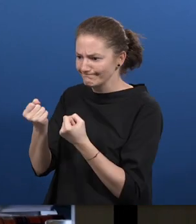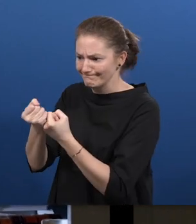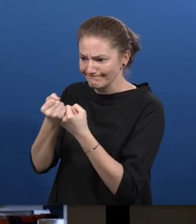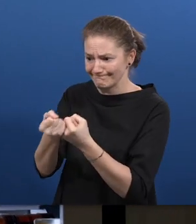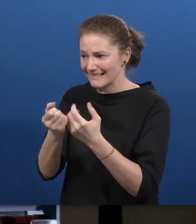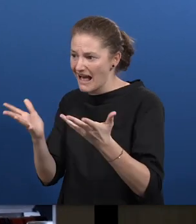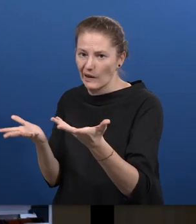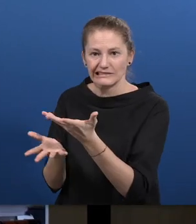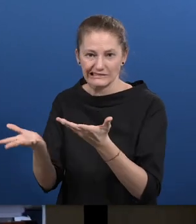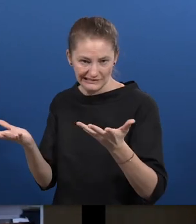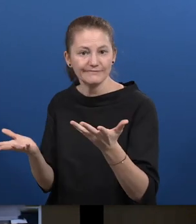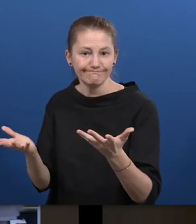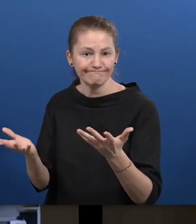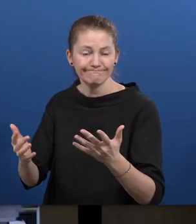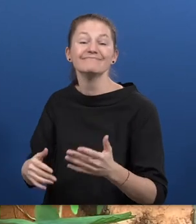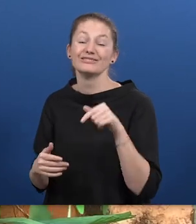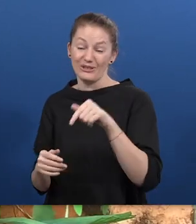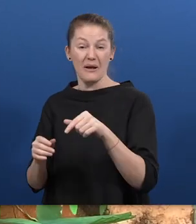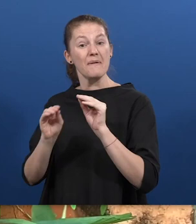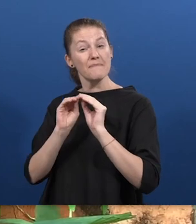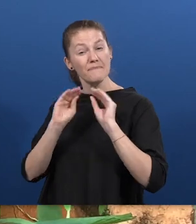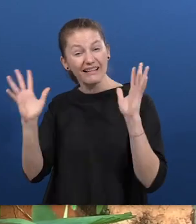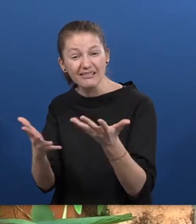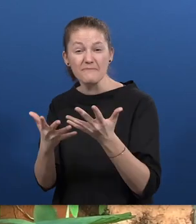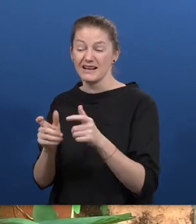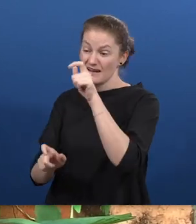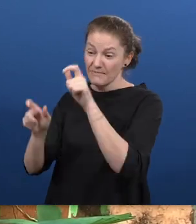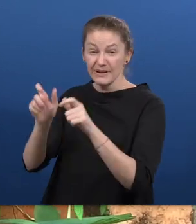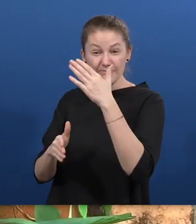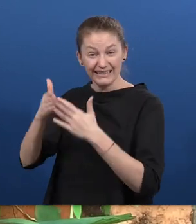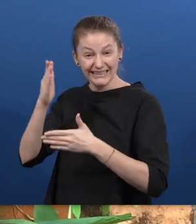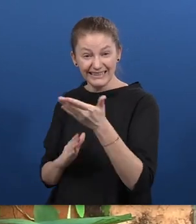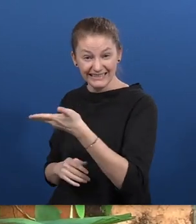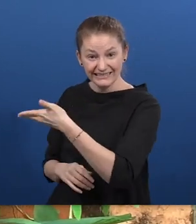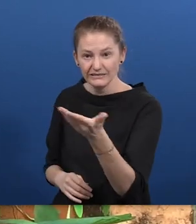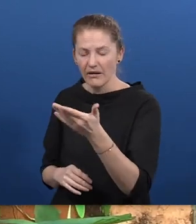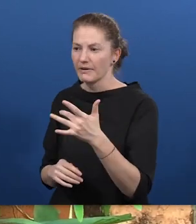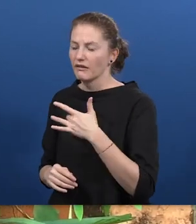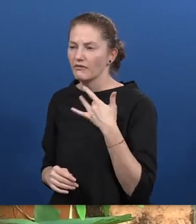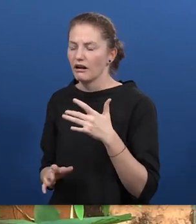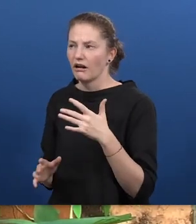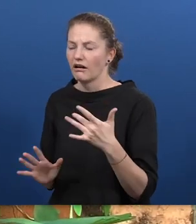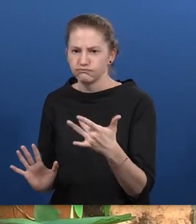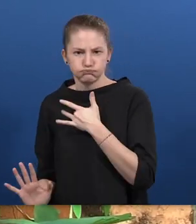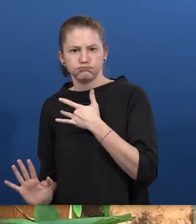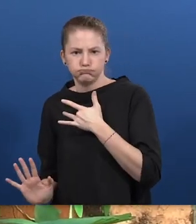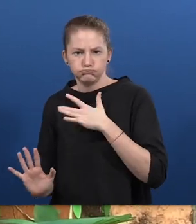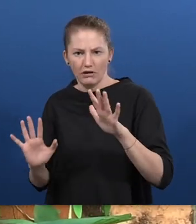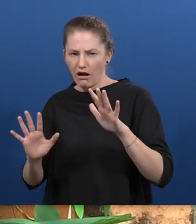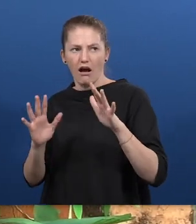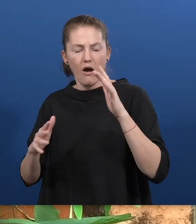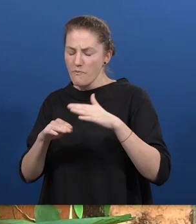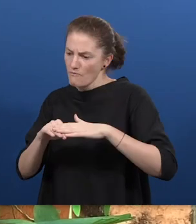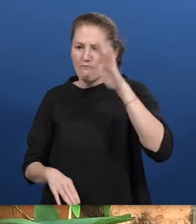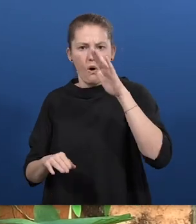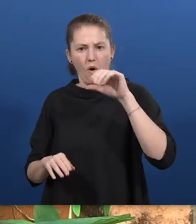With the pandemic, persons with disabilities began to experience perhaps the greatest exclusion in the history due to the lack of